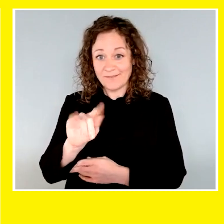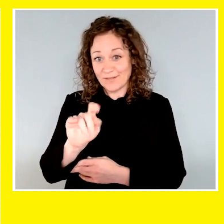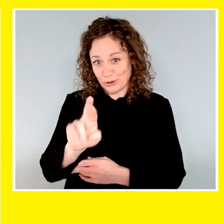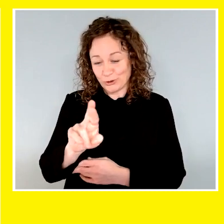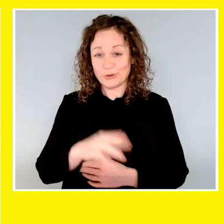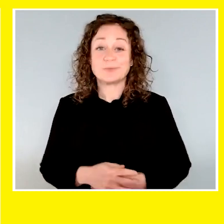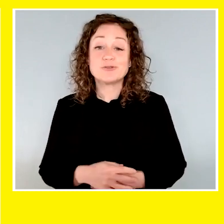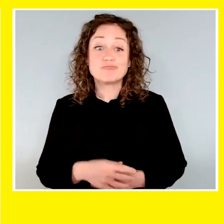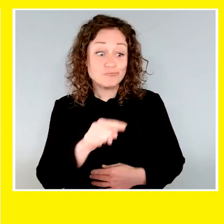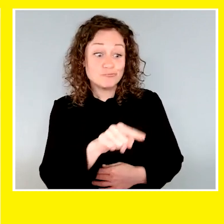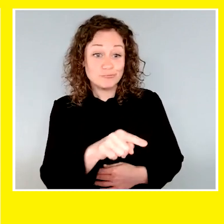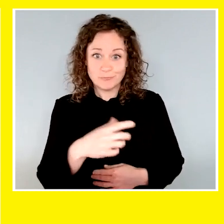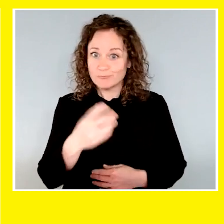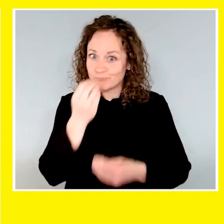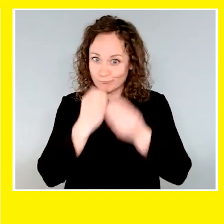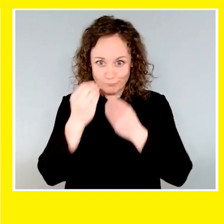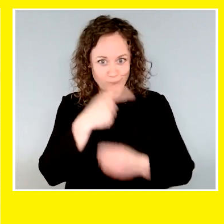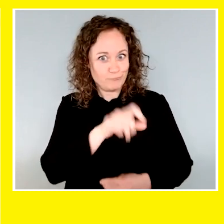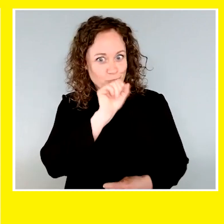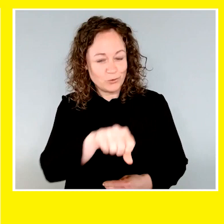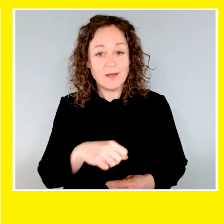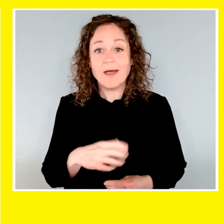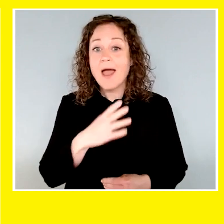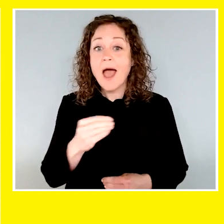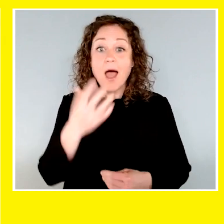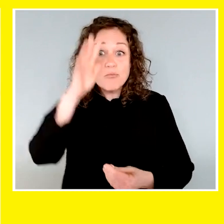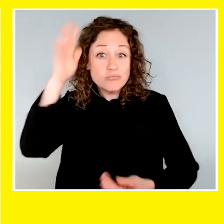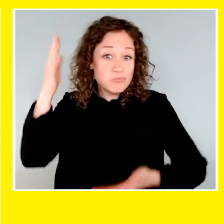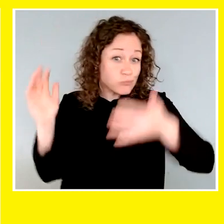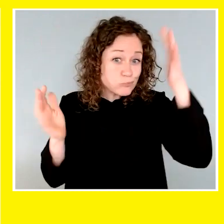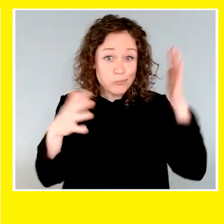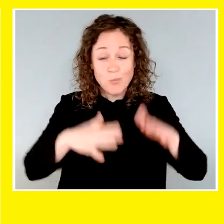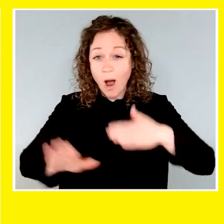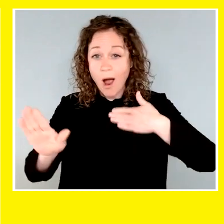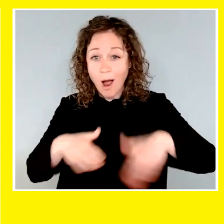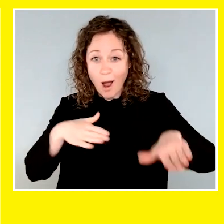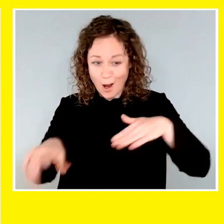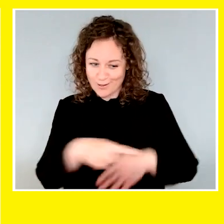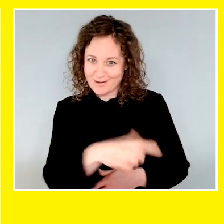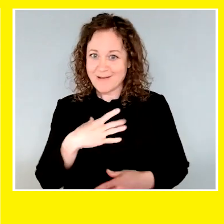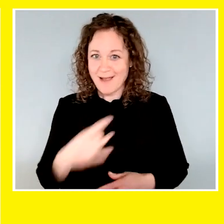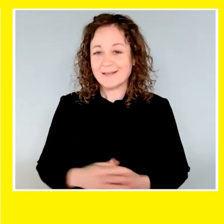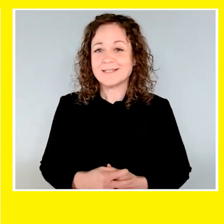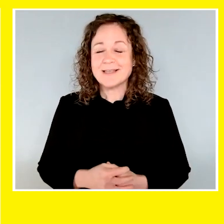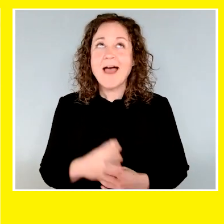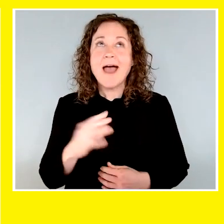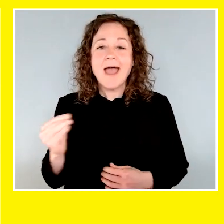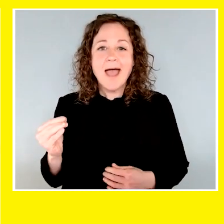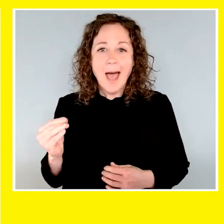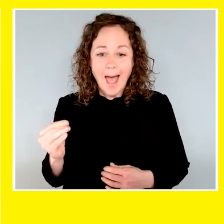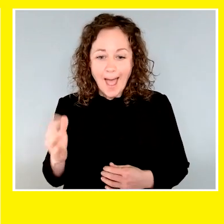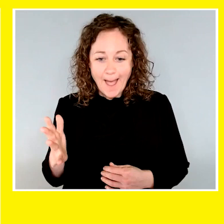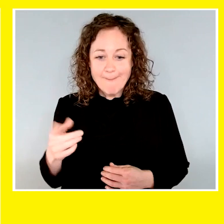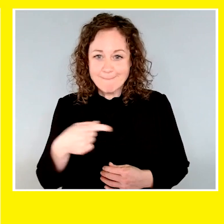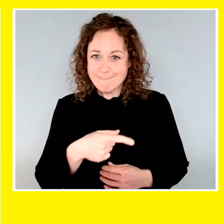And he likes eating and he likes walking in the forest. And